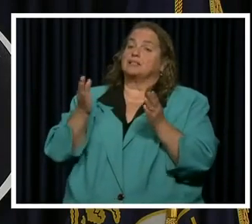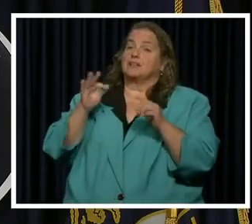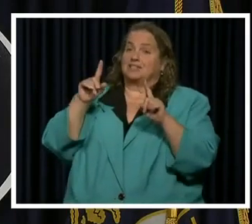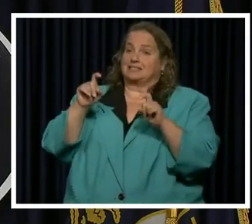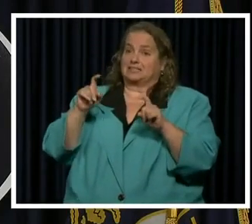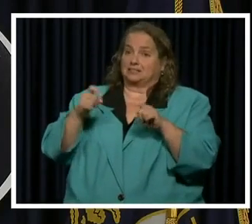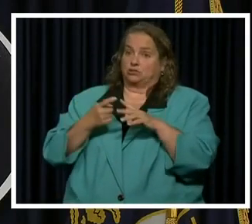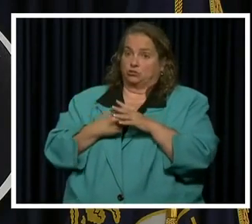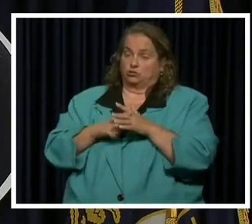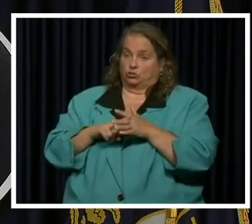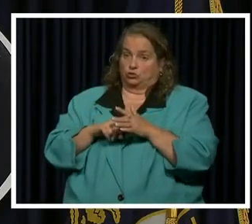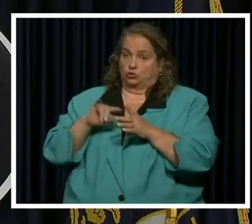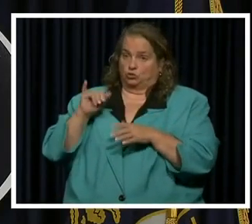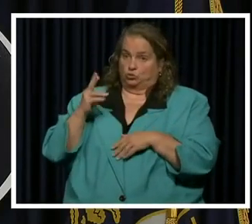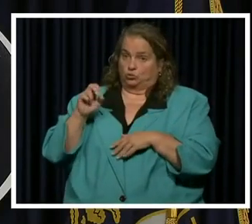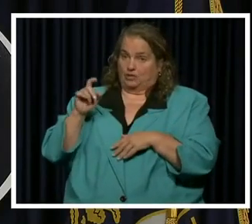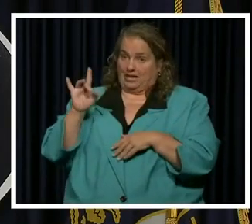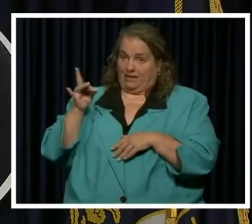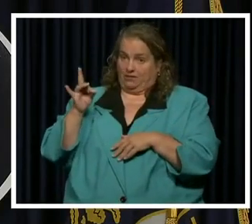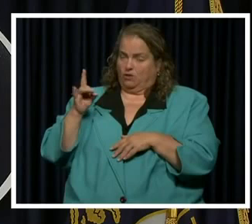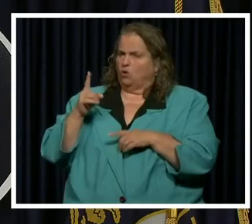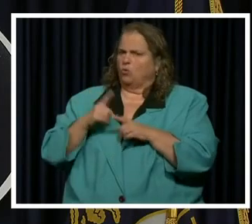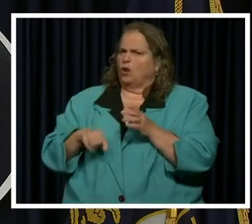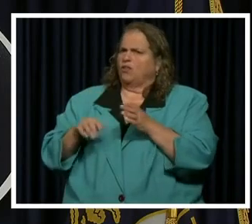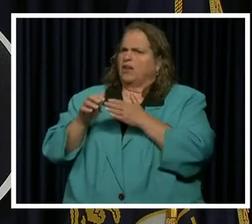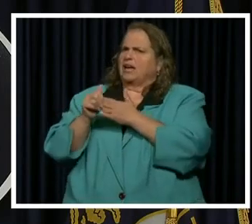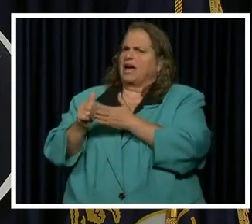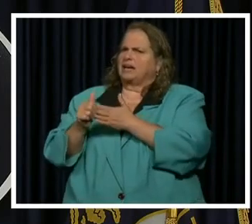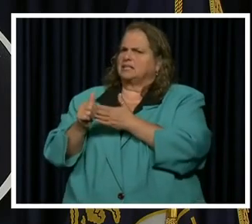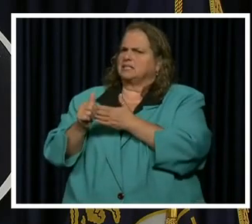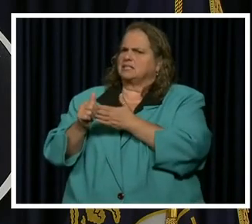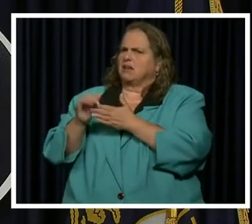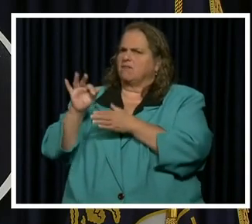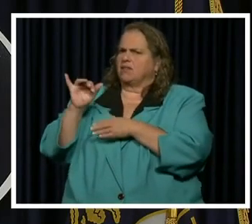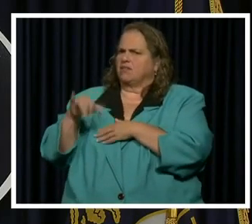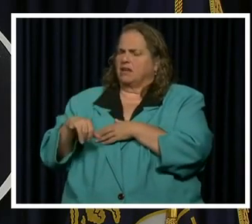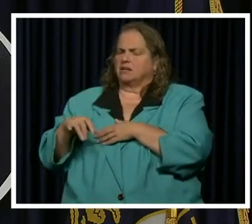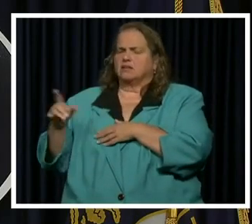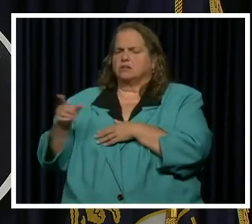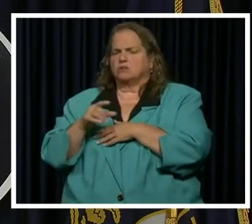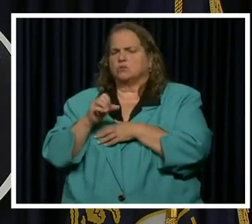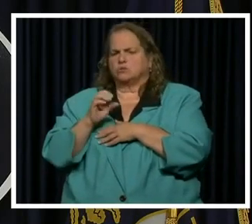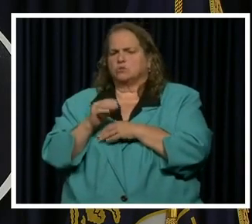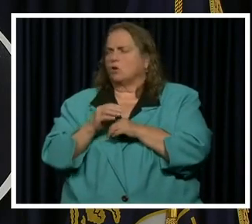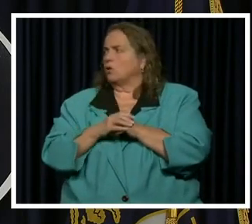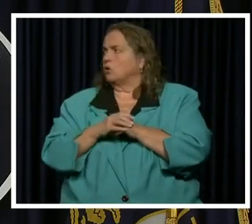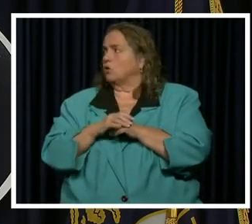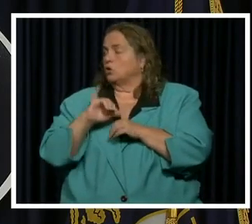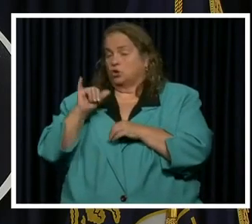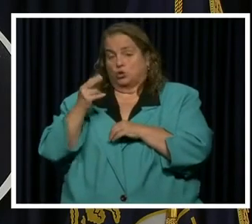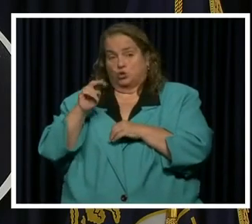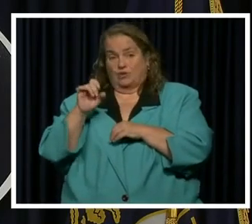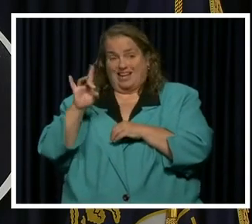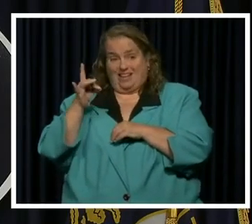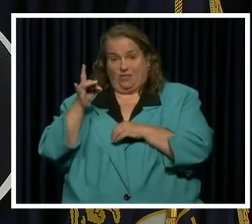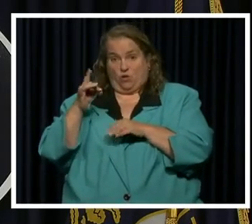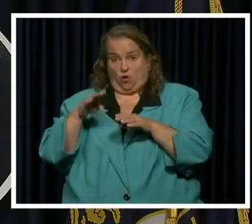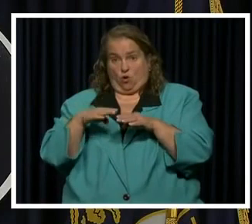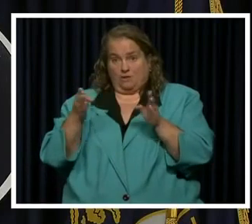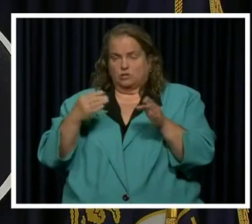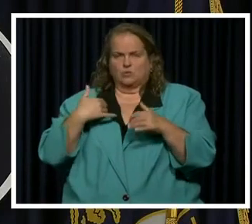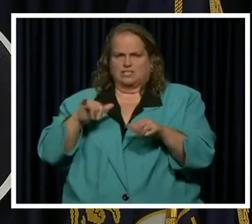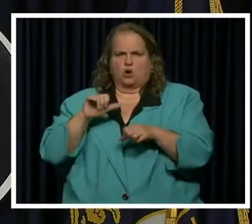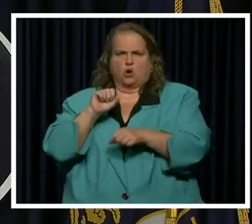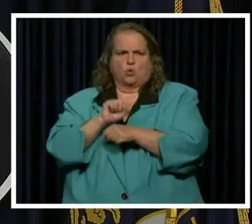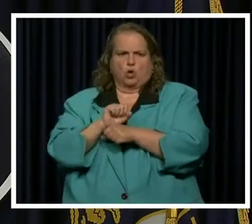are the guidance for those capacity limits, things like that? So the June 8th openings, we are